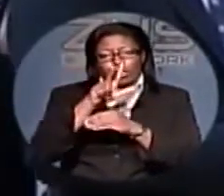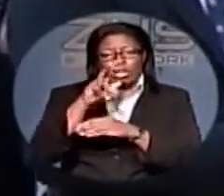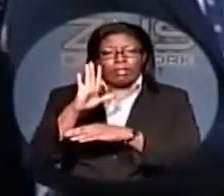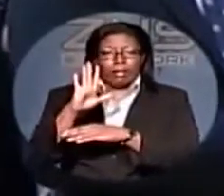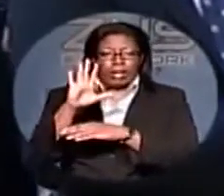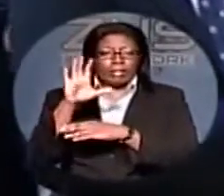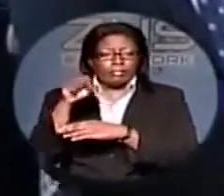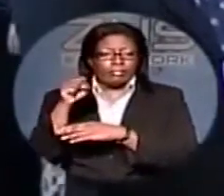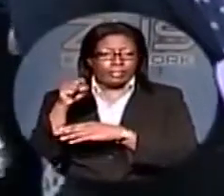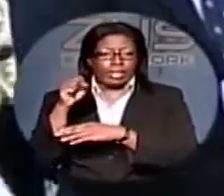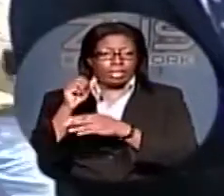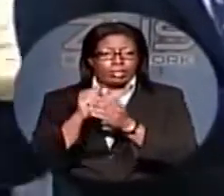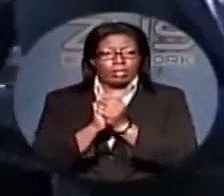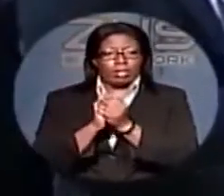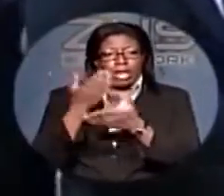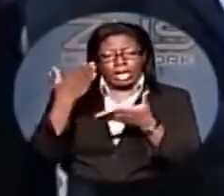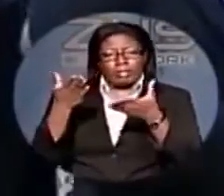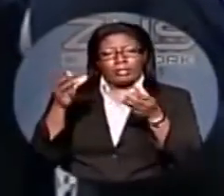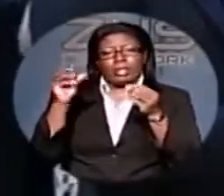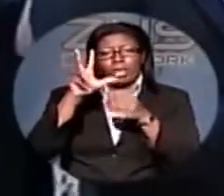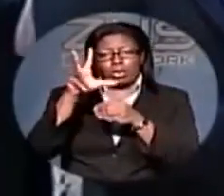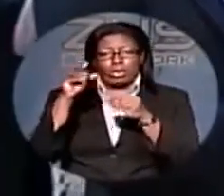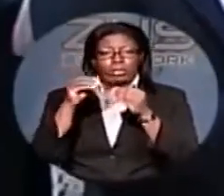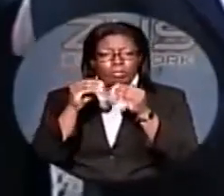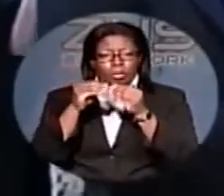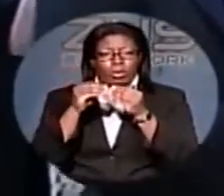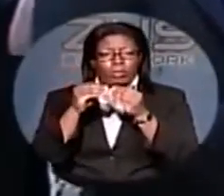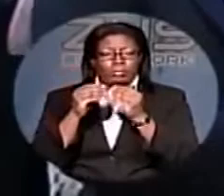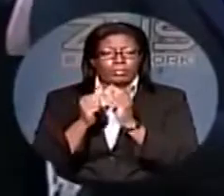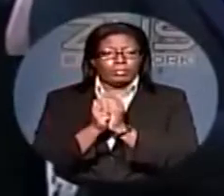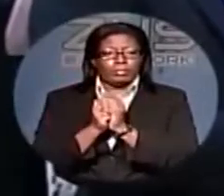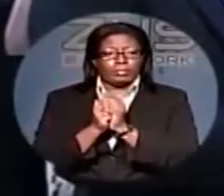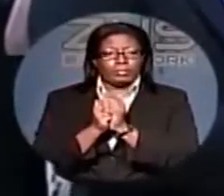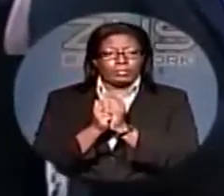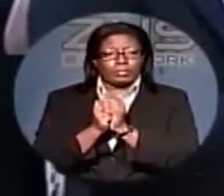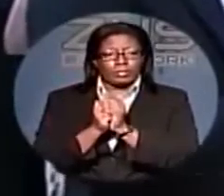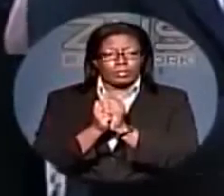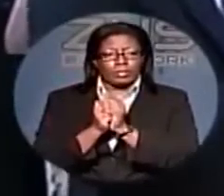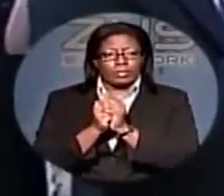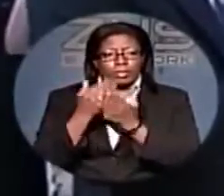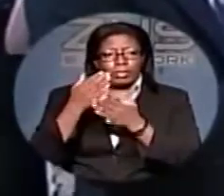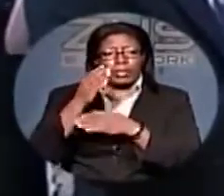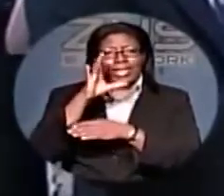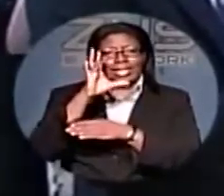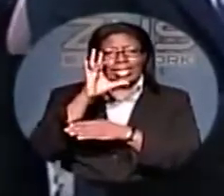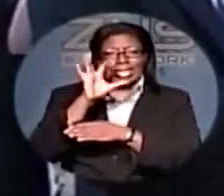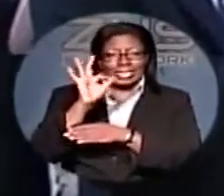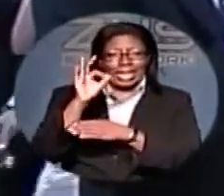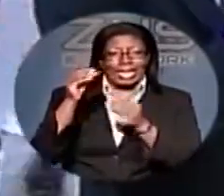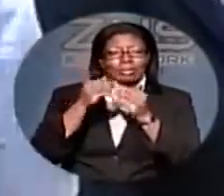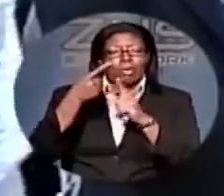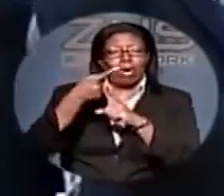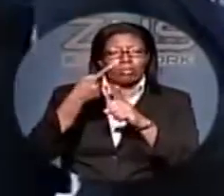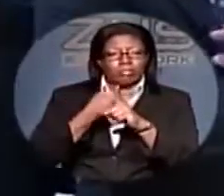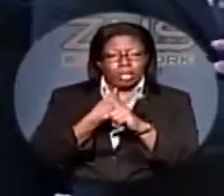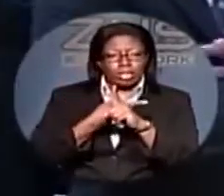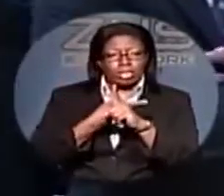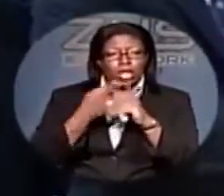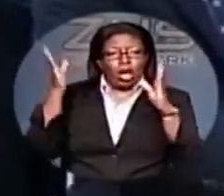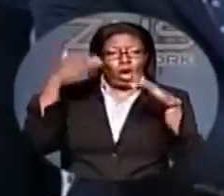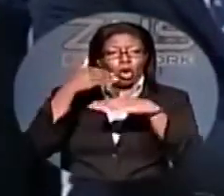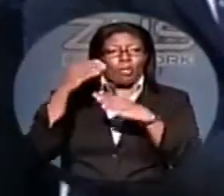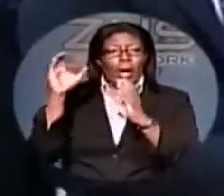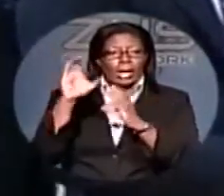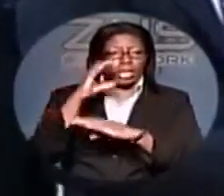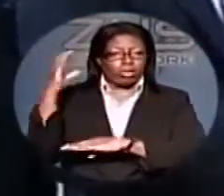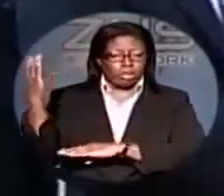And I think there's probably another 30-odd to go. But we've got to set ourselves up on this journey. We've another nine months to crack the rest off. But certainly by Christmas, we expect to